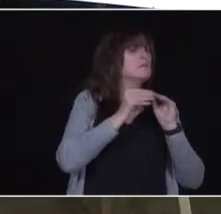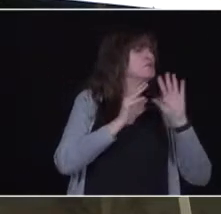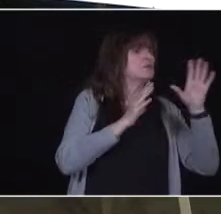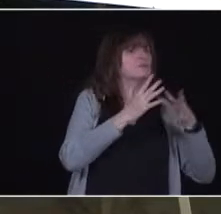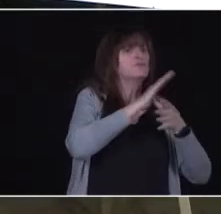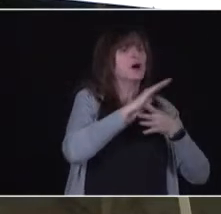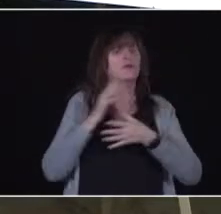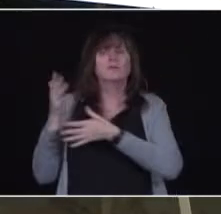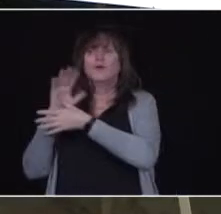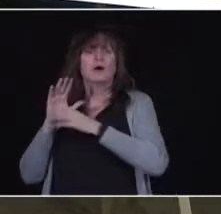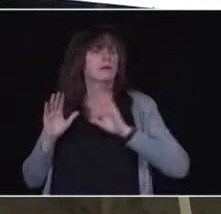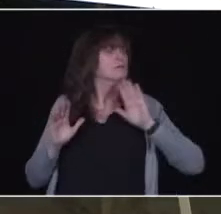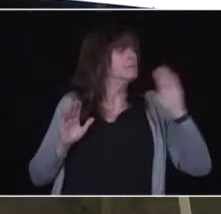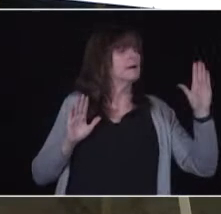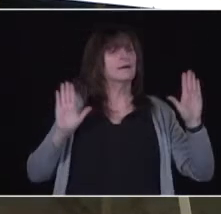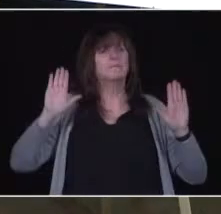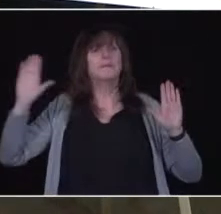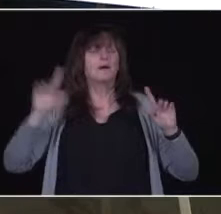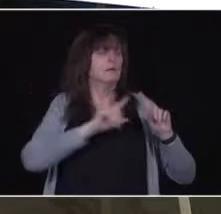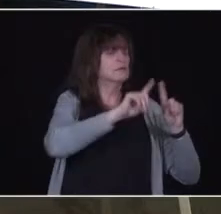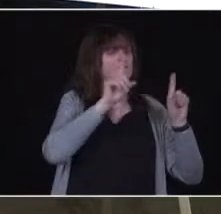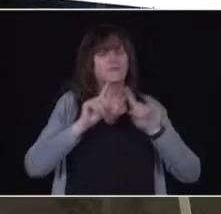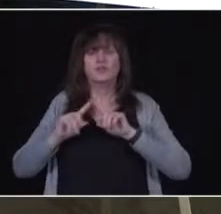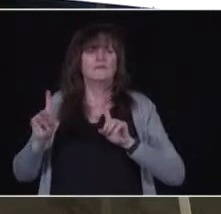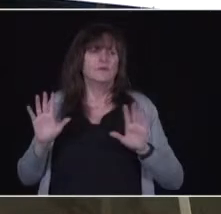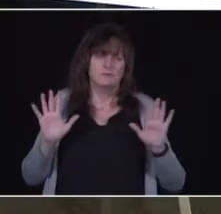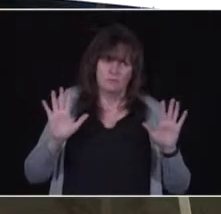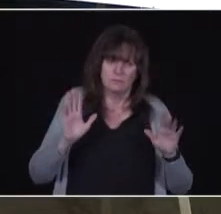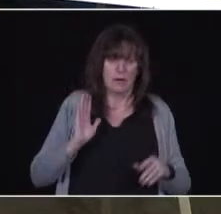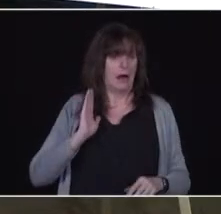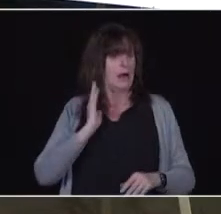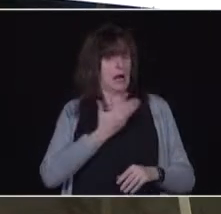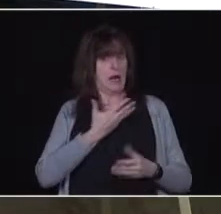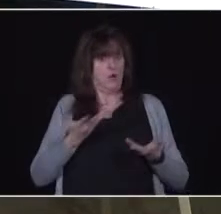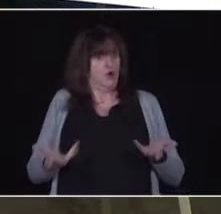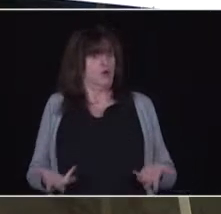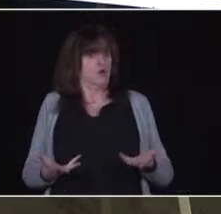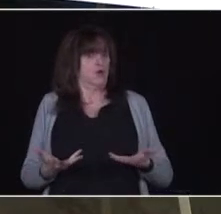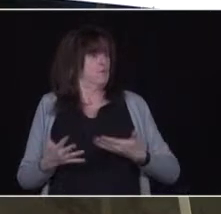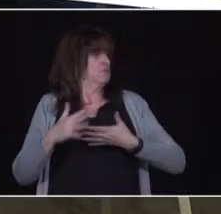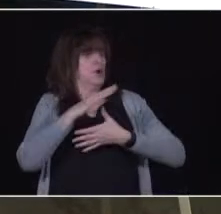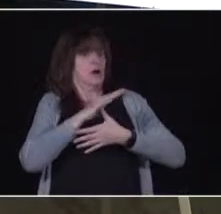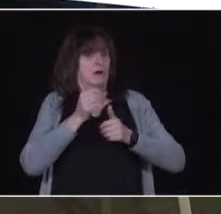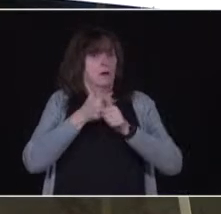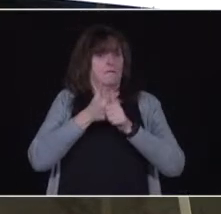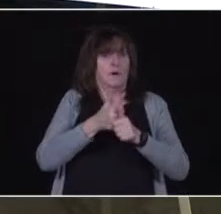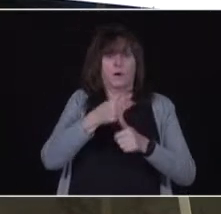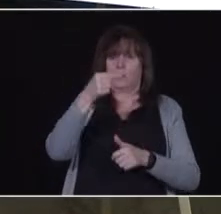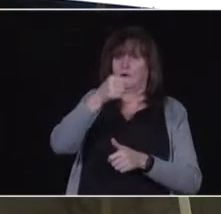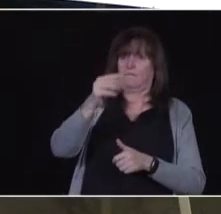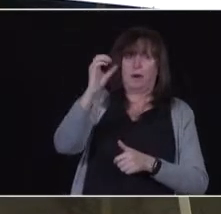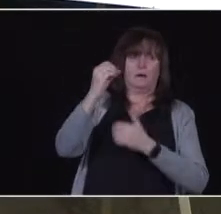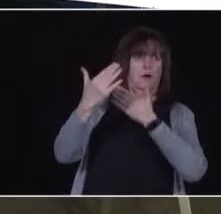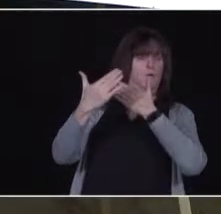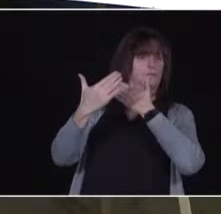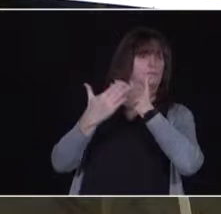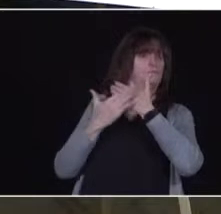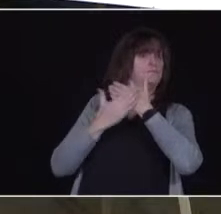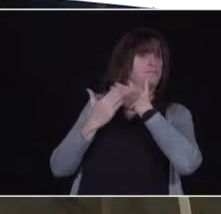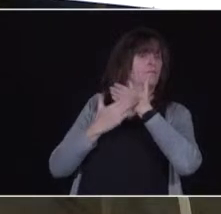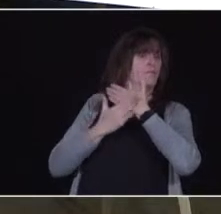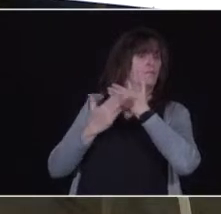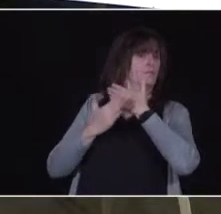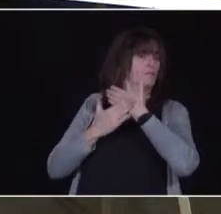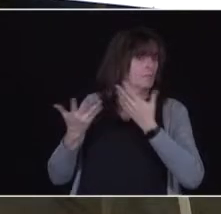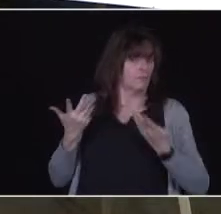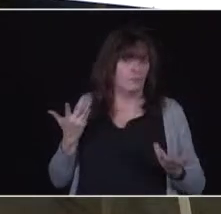So we are in the priorities that we have been directed by the government of Ontario. We are very comfortable with that. We will be ready the third